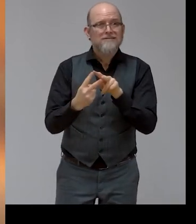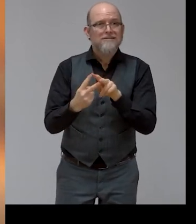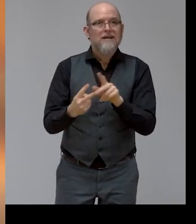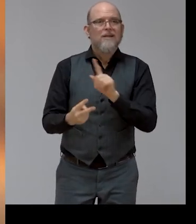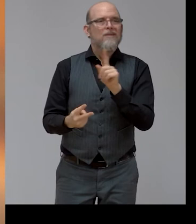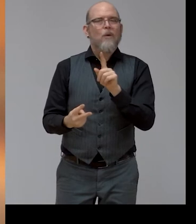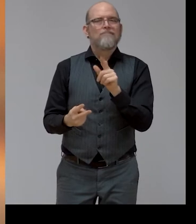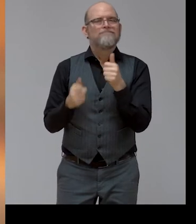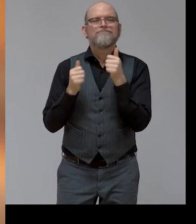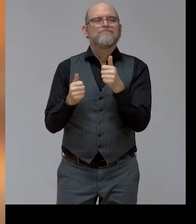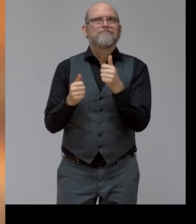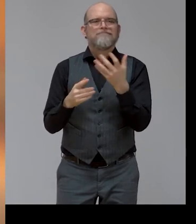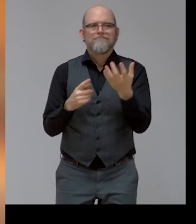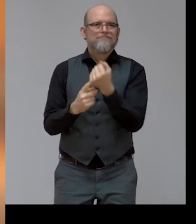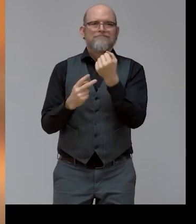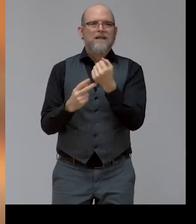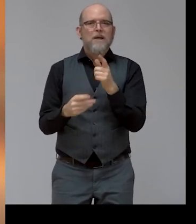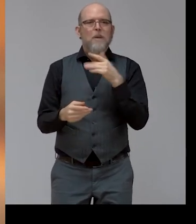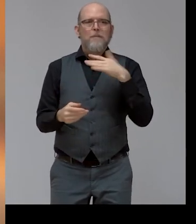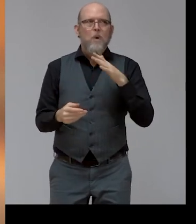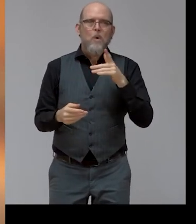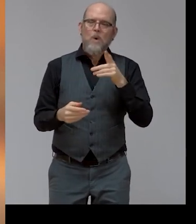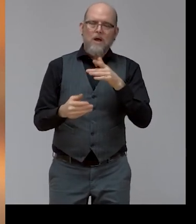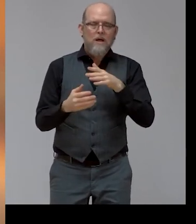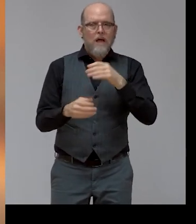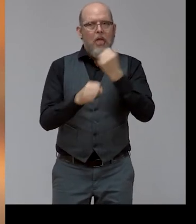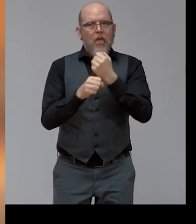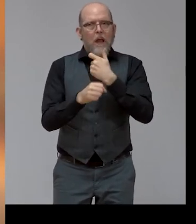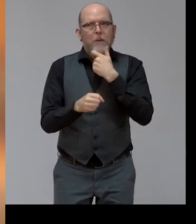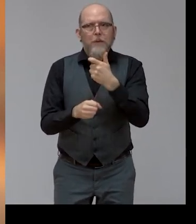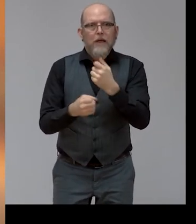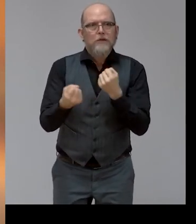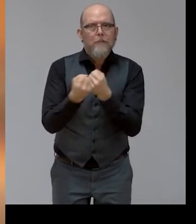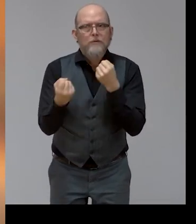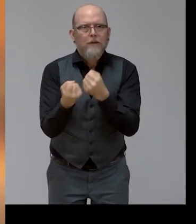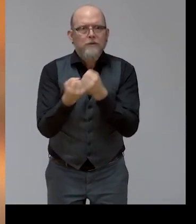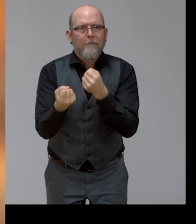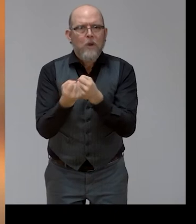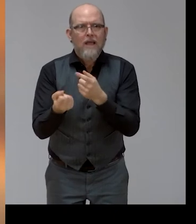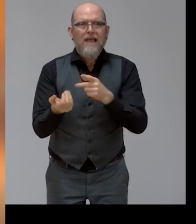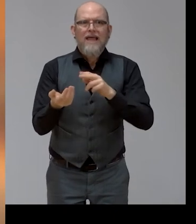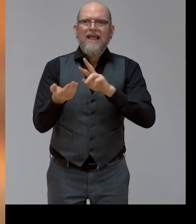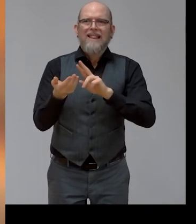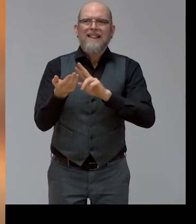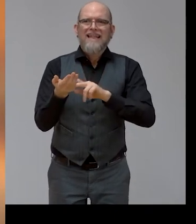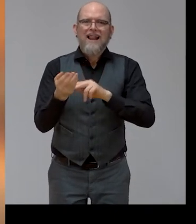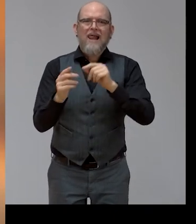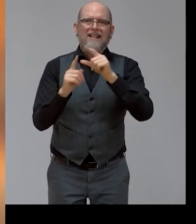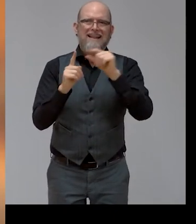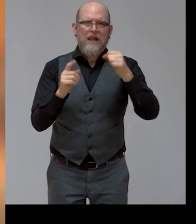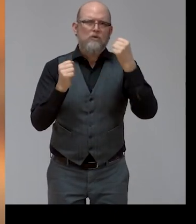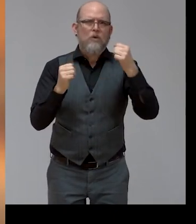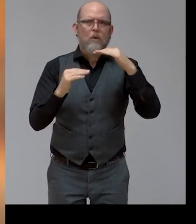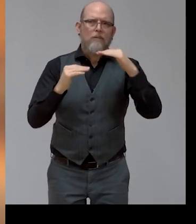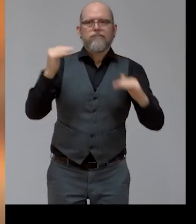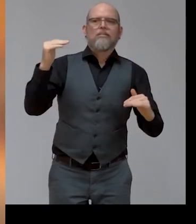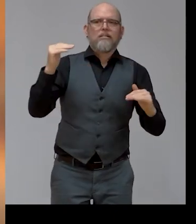support needs. We still have this digital divide. And her second message was there